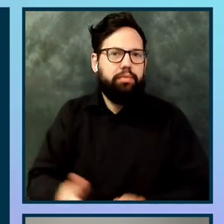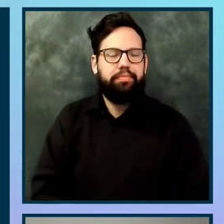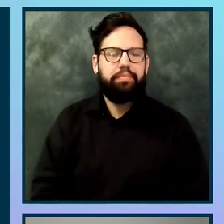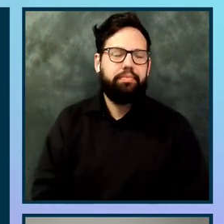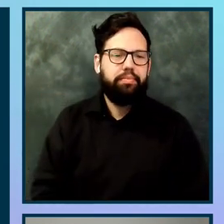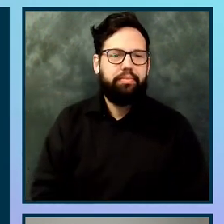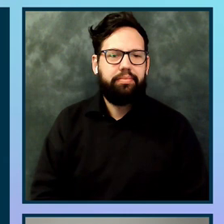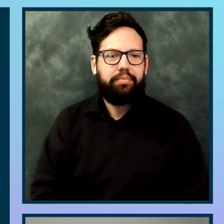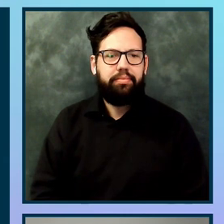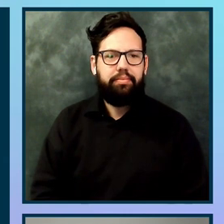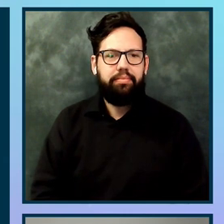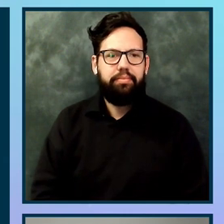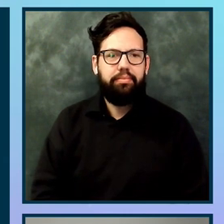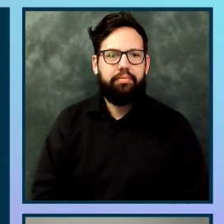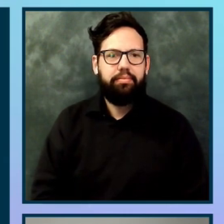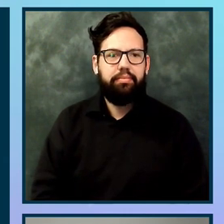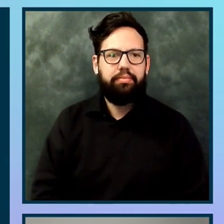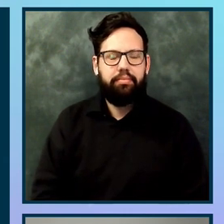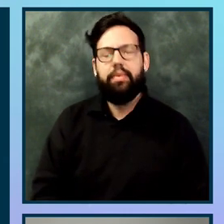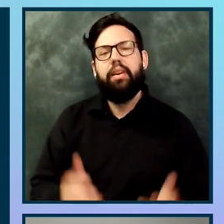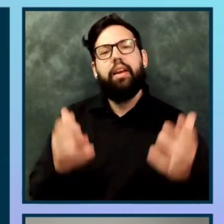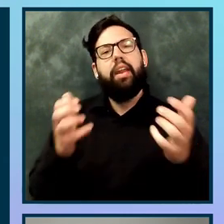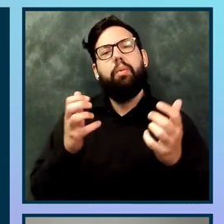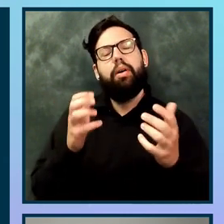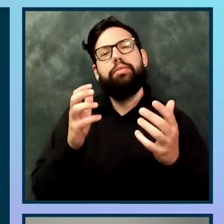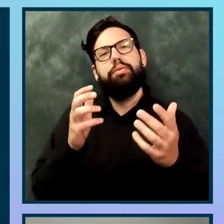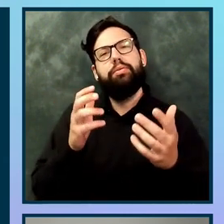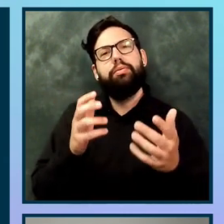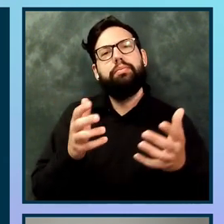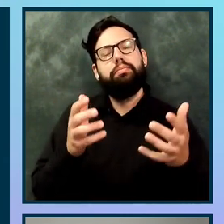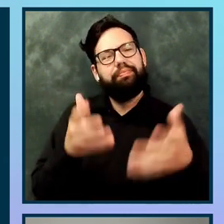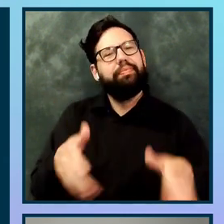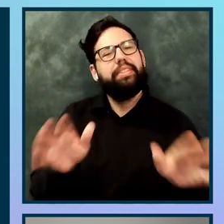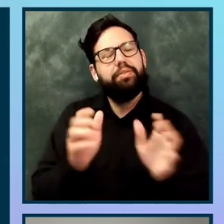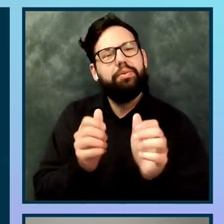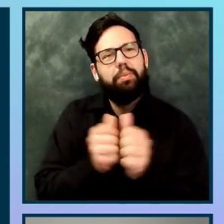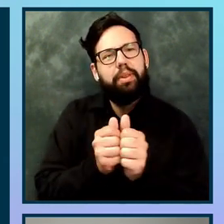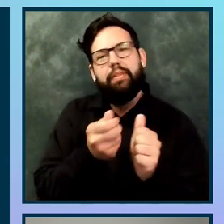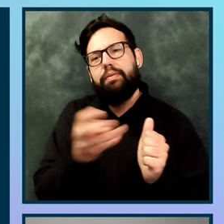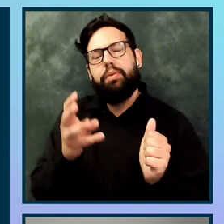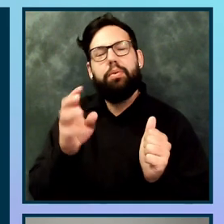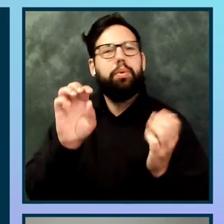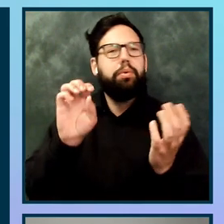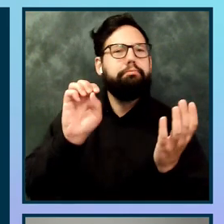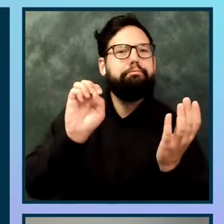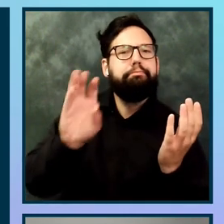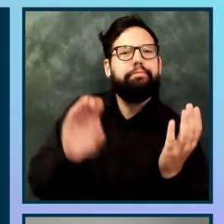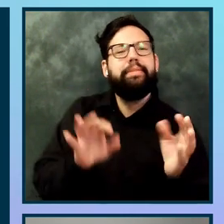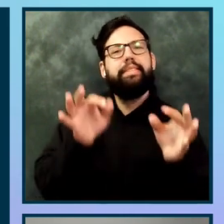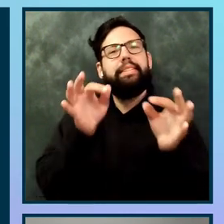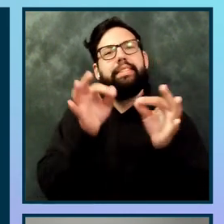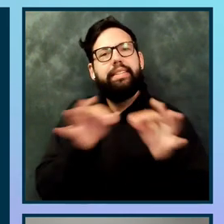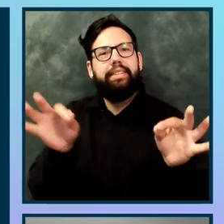with a couple of sentences that I think they summarize the meaning